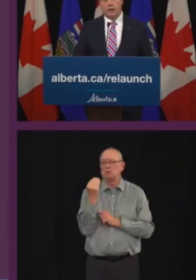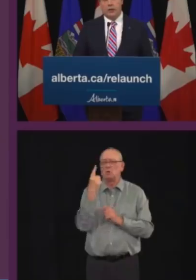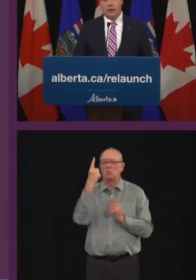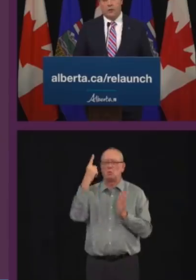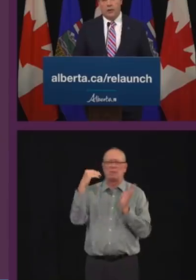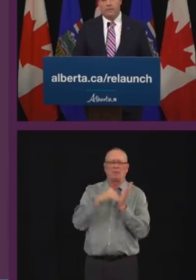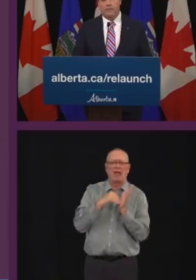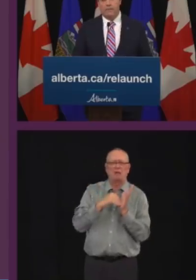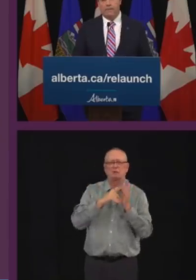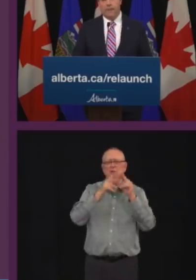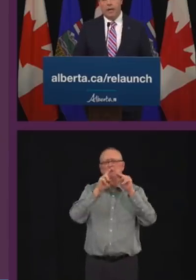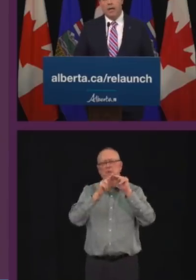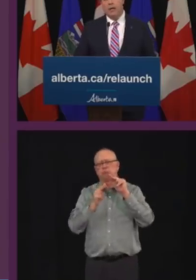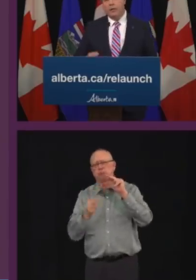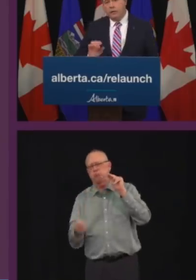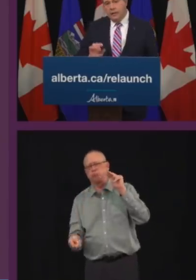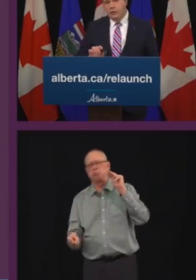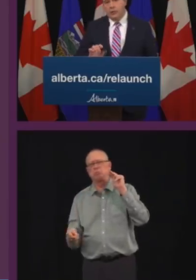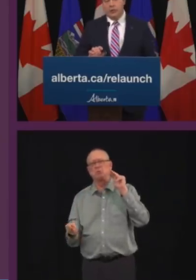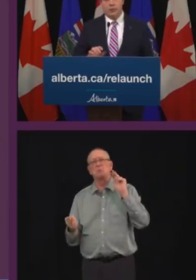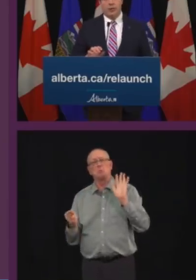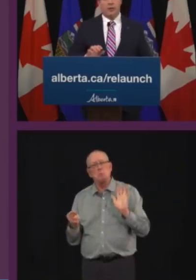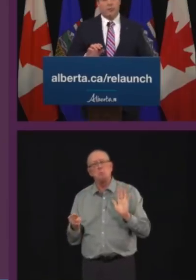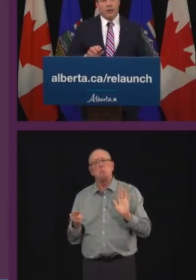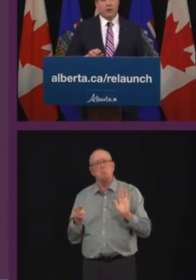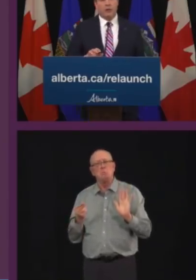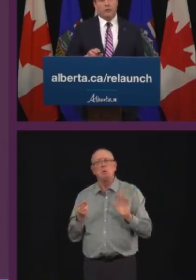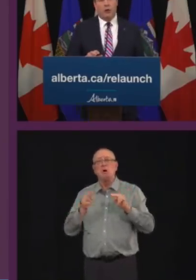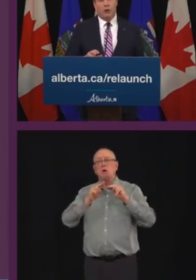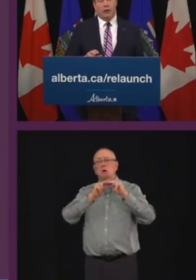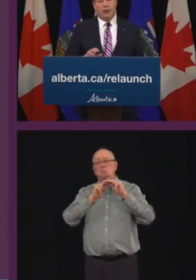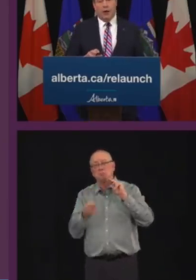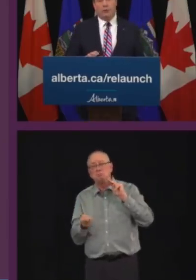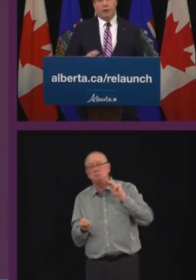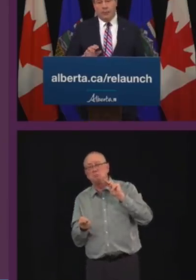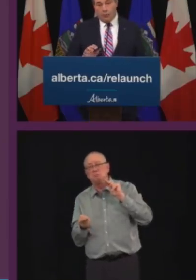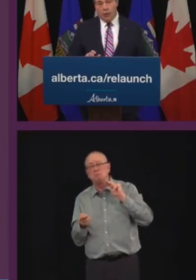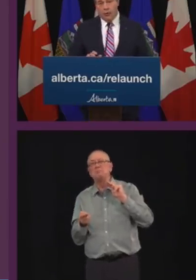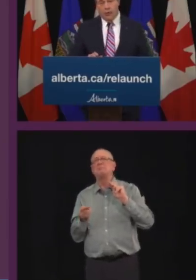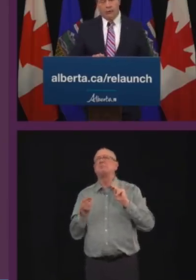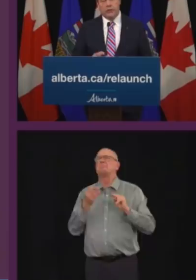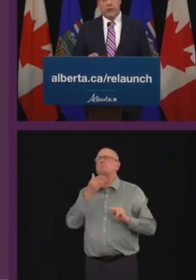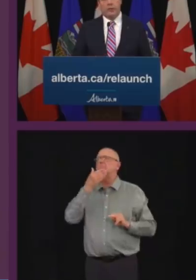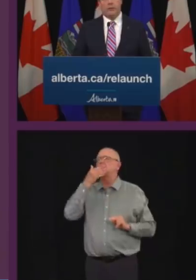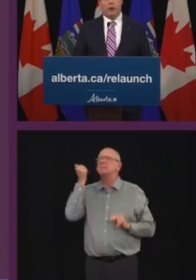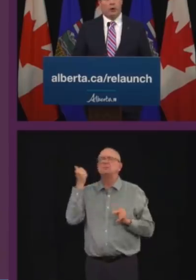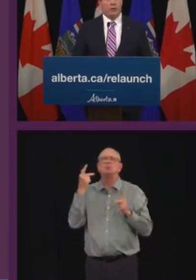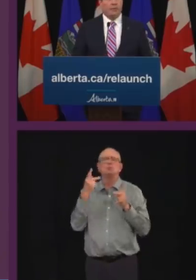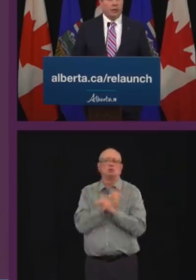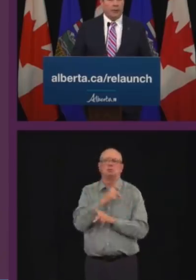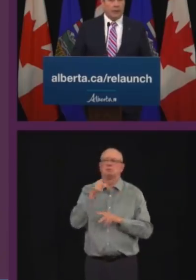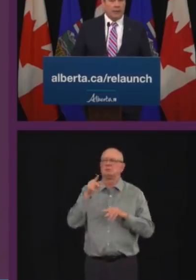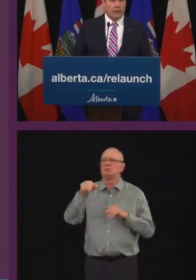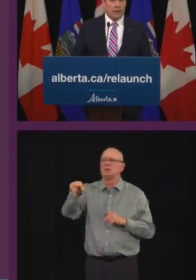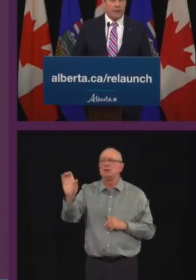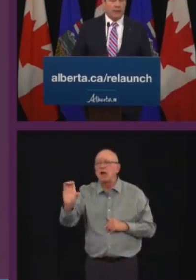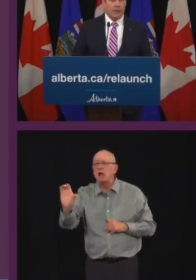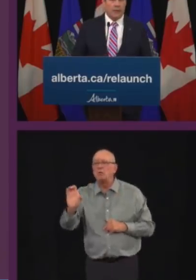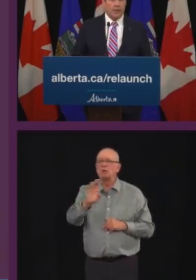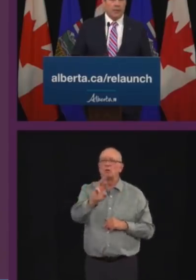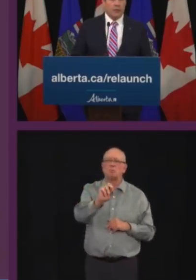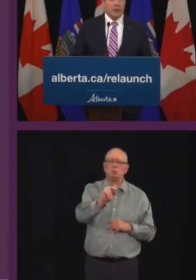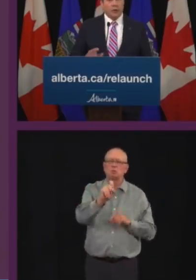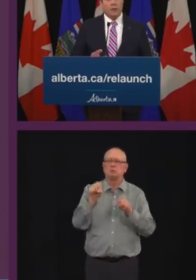launched stage one. The decrease has been especially strong in Calgary and Brooks, the areas that had been hardest hit by the pandemic.